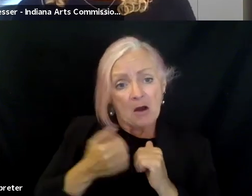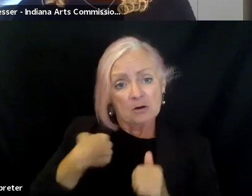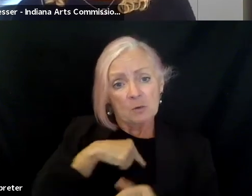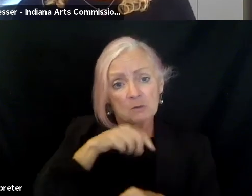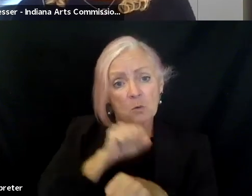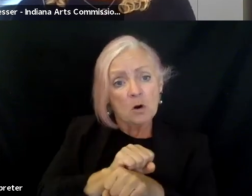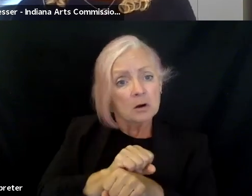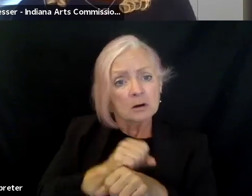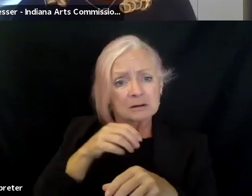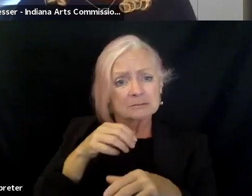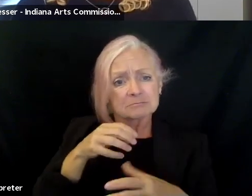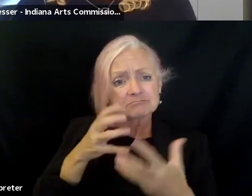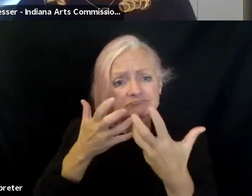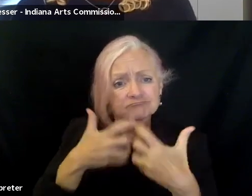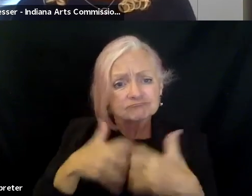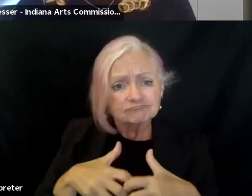landscape?